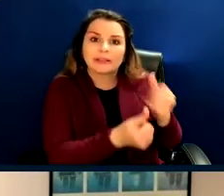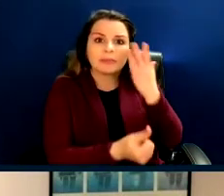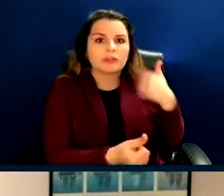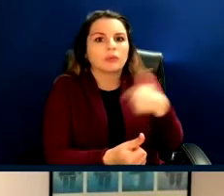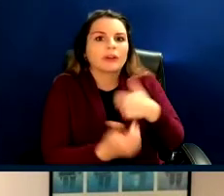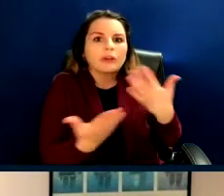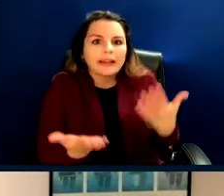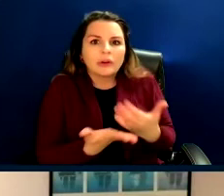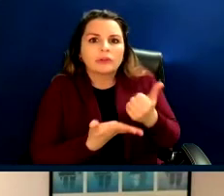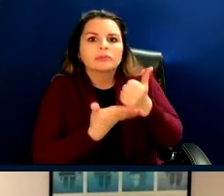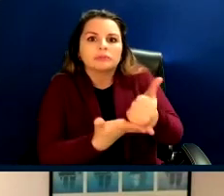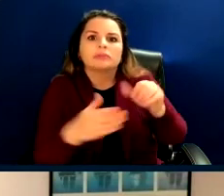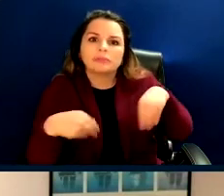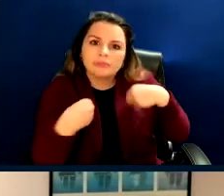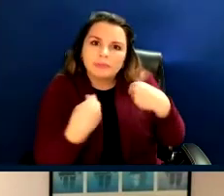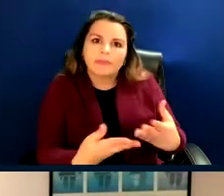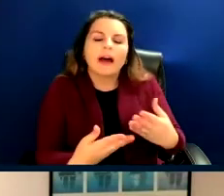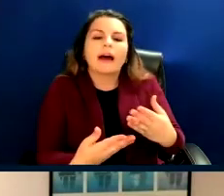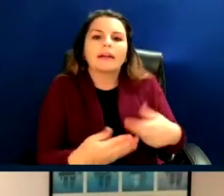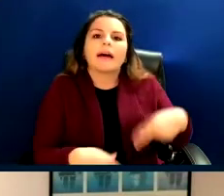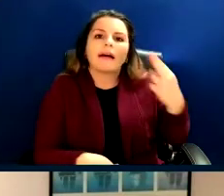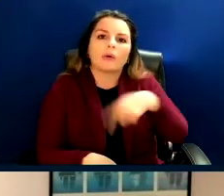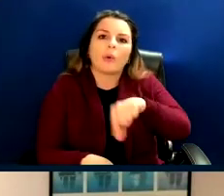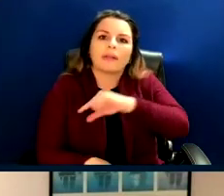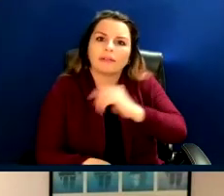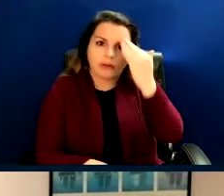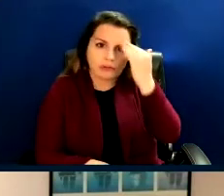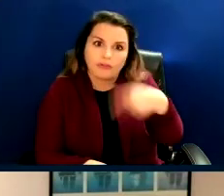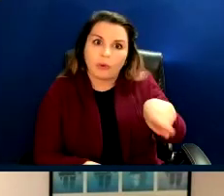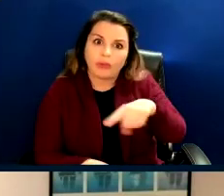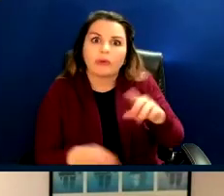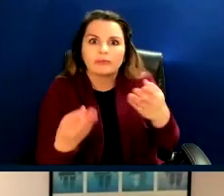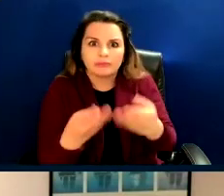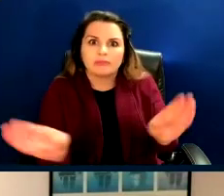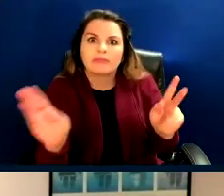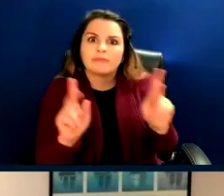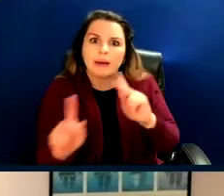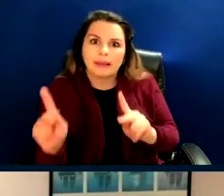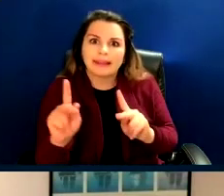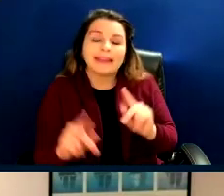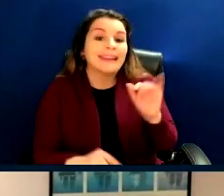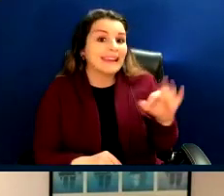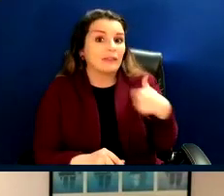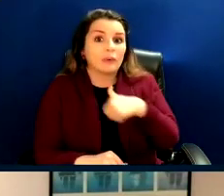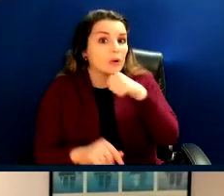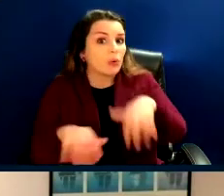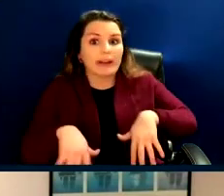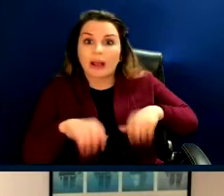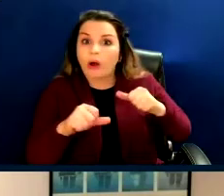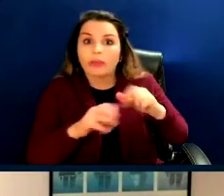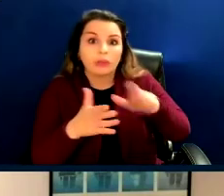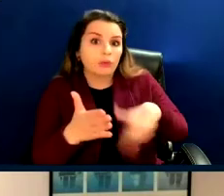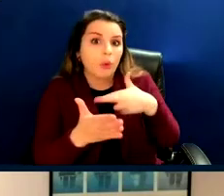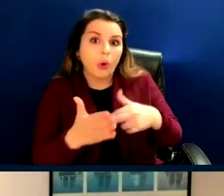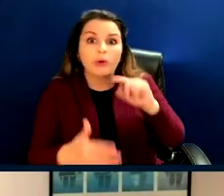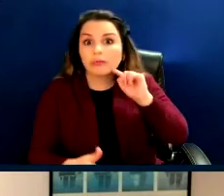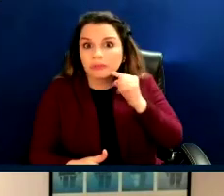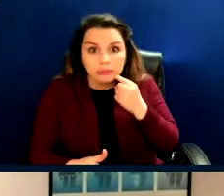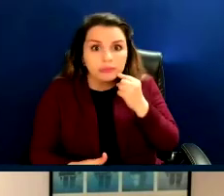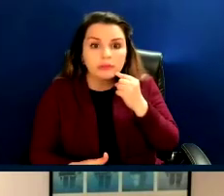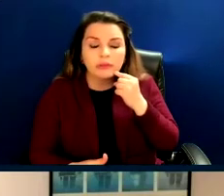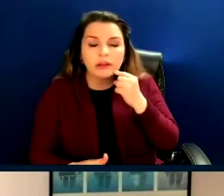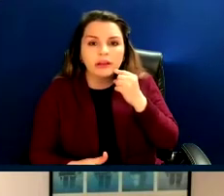providing high quality knowledge to the public. And if we don't take that role and take that role seriously,